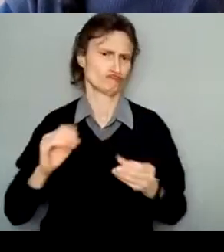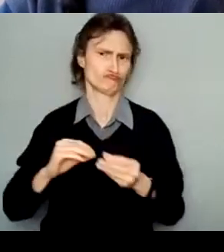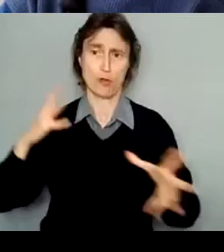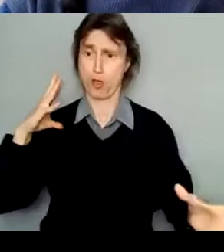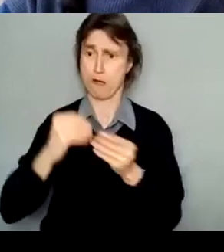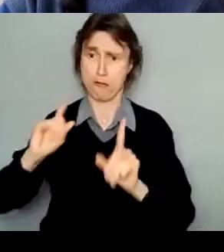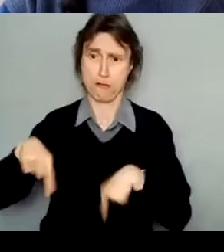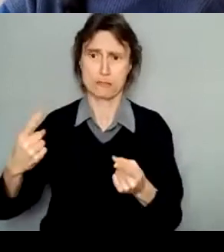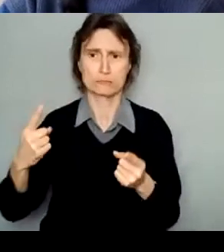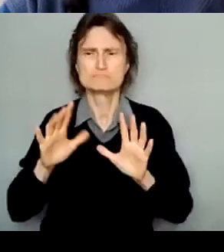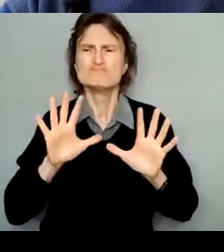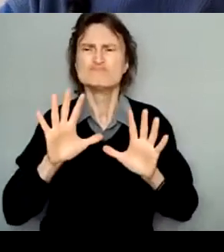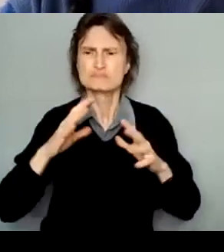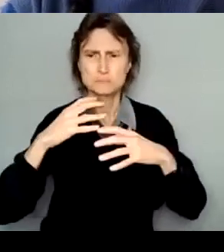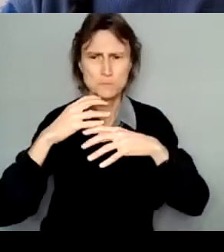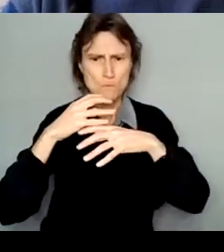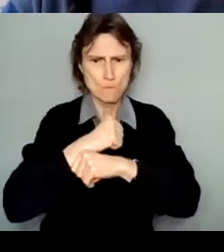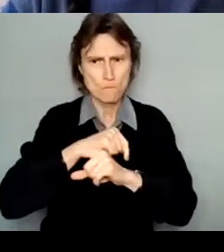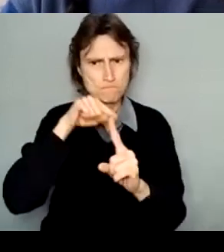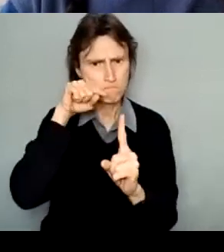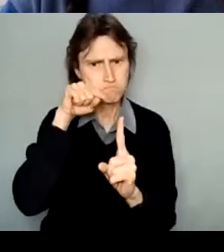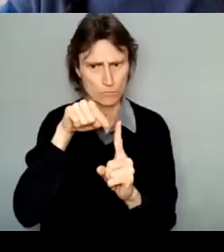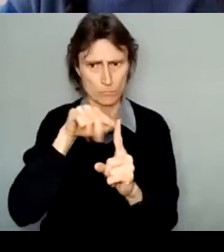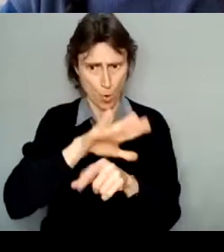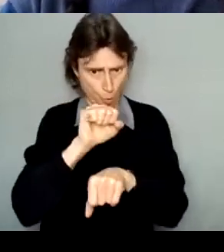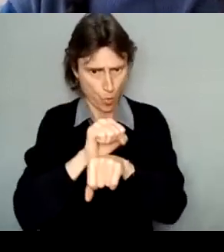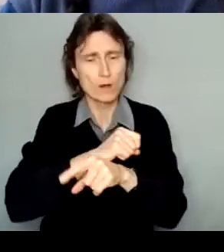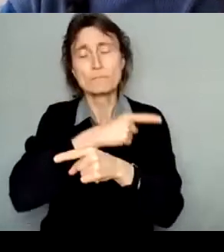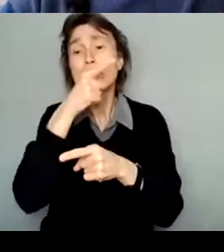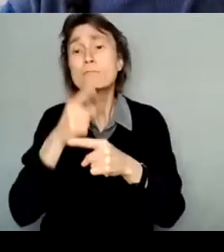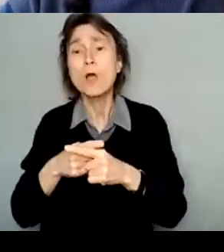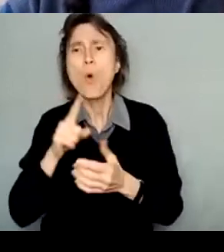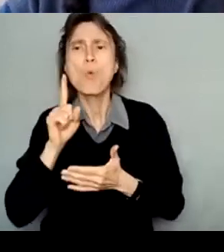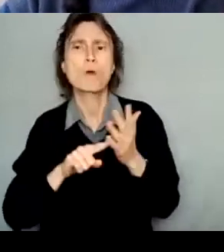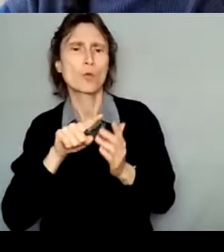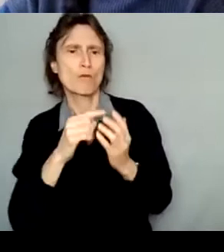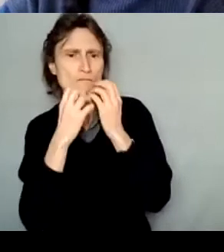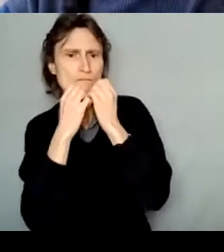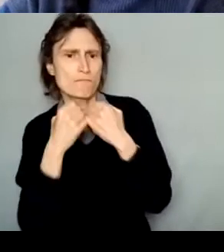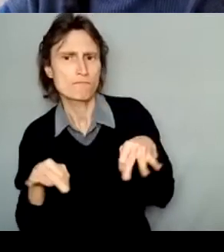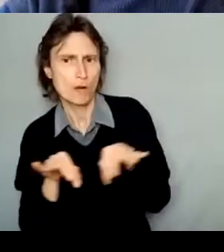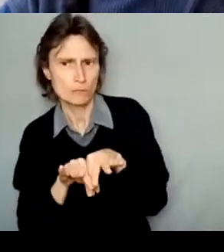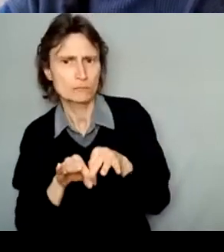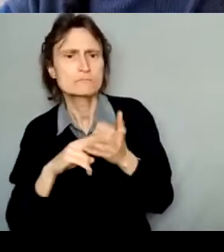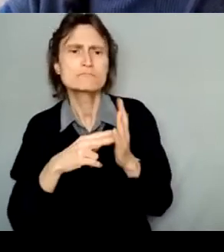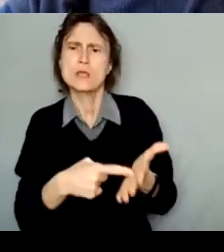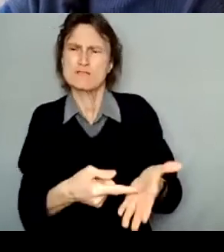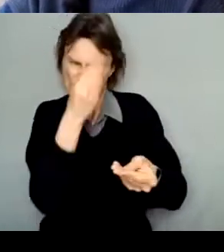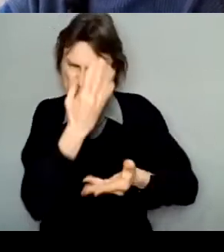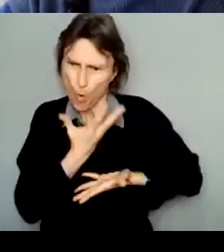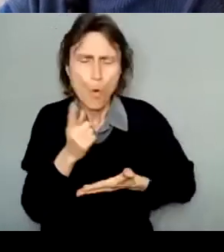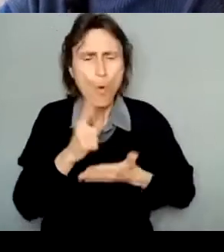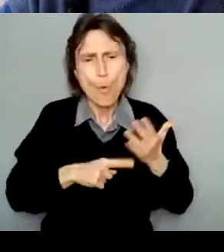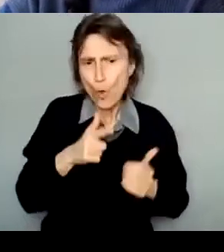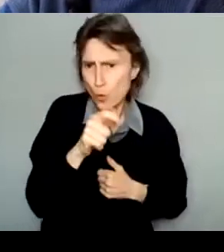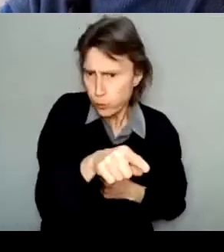and what's most important to you. It should demonstrate who you are, what you value, what kind of work you